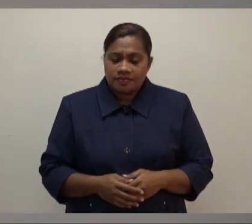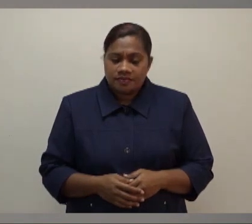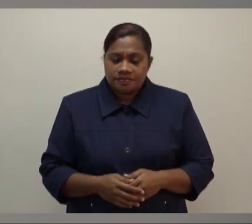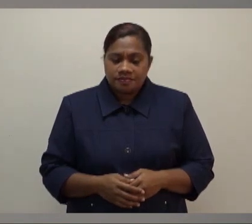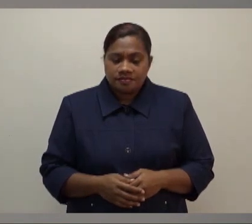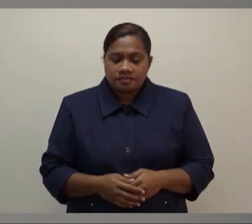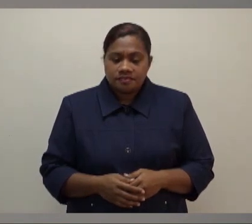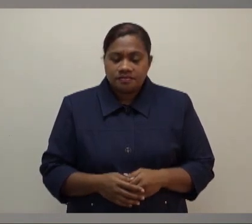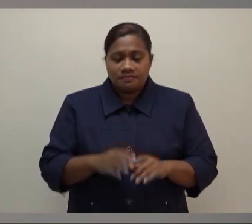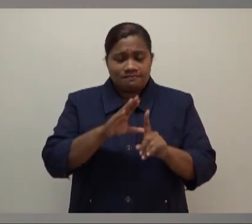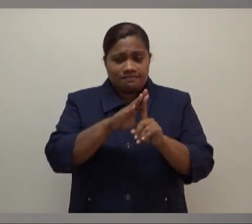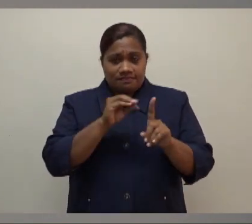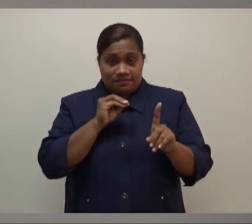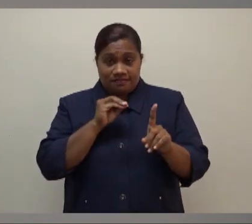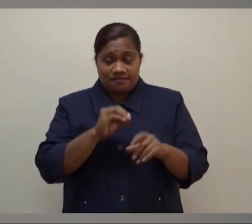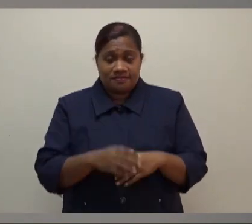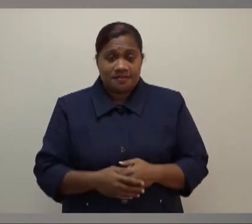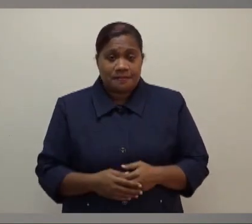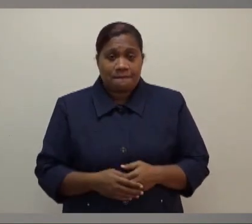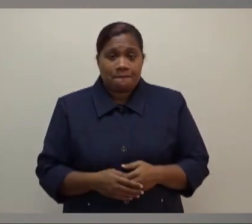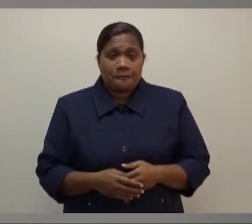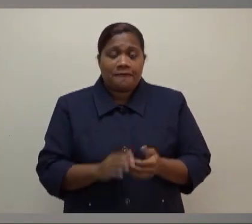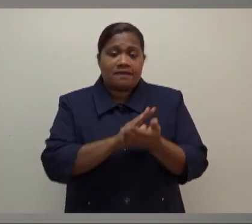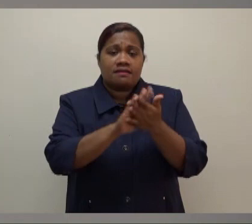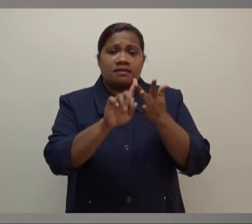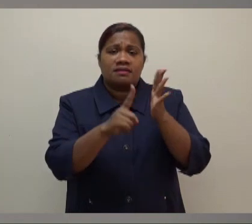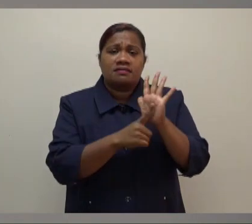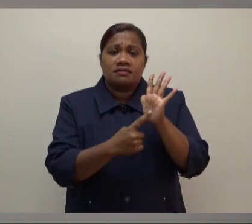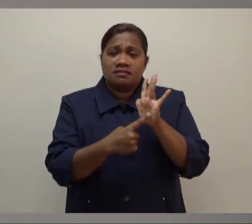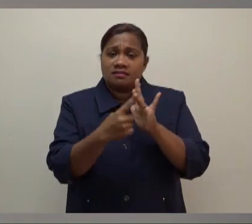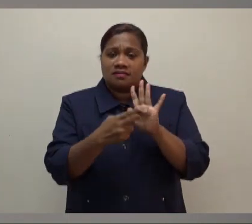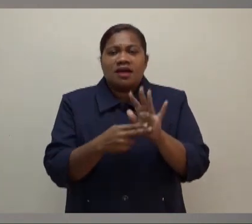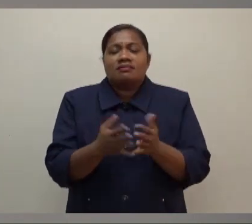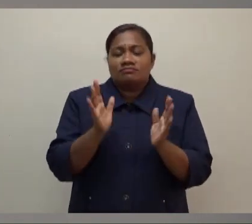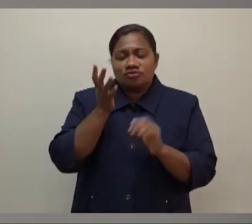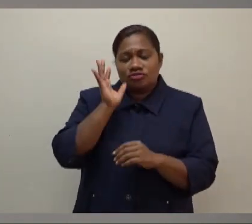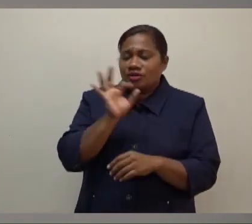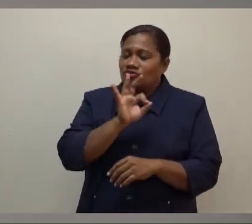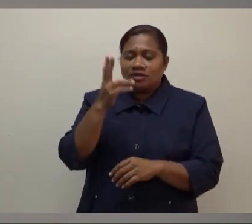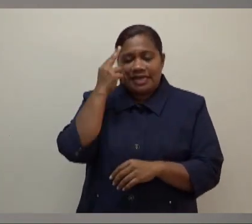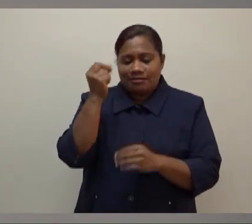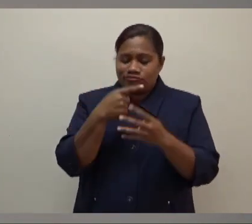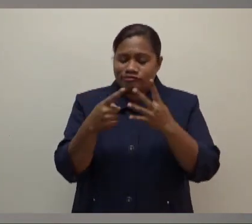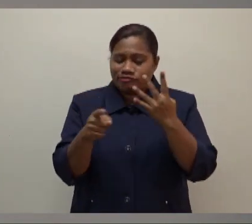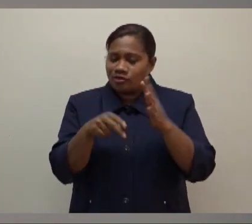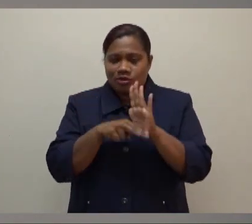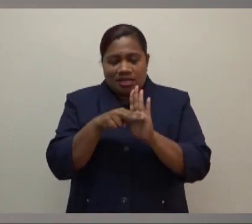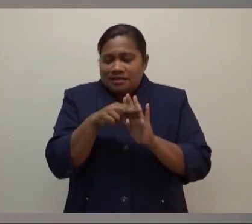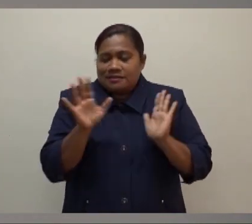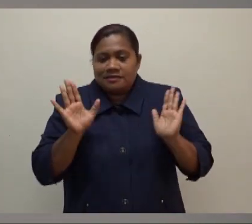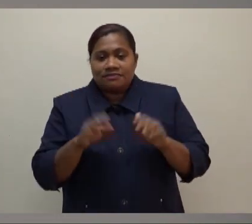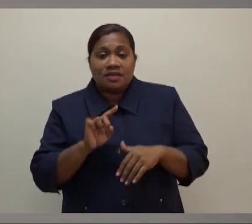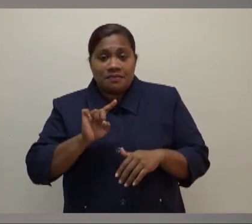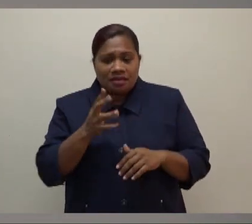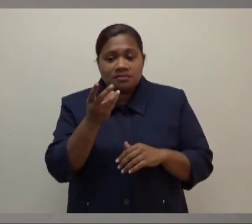You know, for example, the Hilton I know, I shouldn't name hotels, but various hotels I know, they are just below